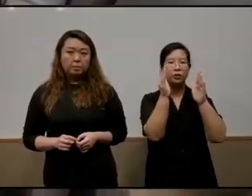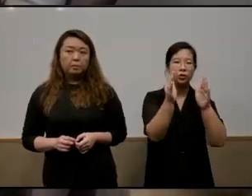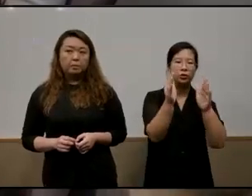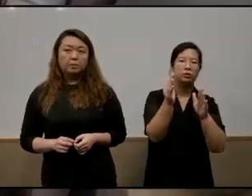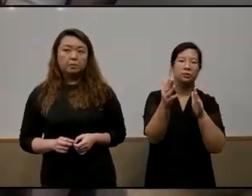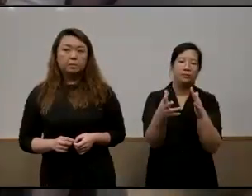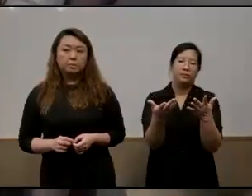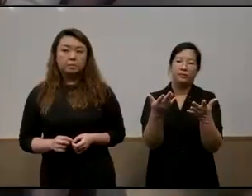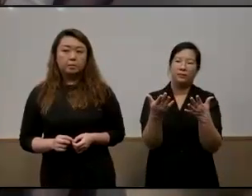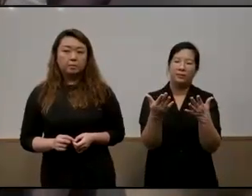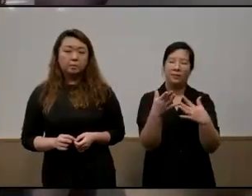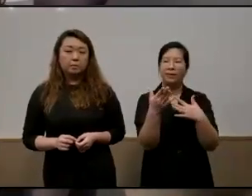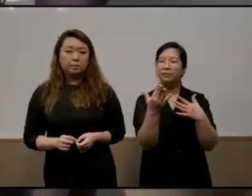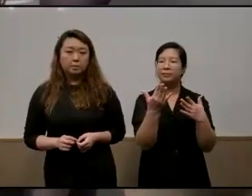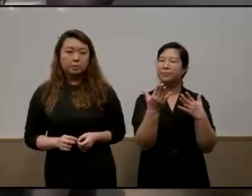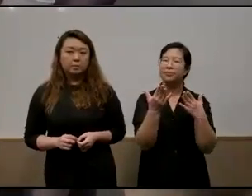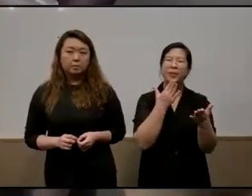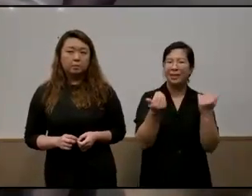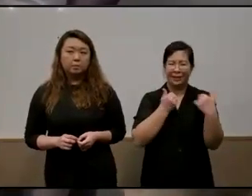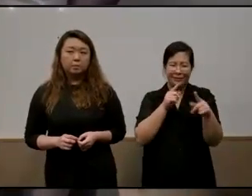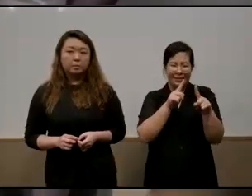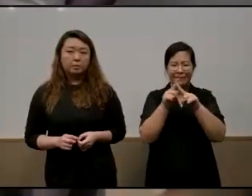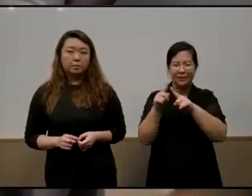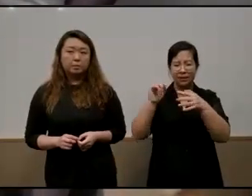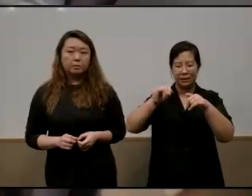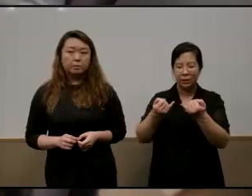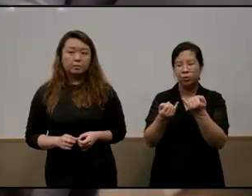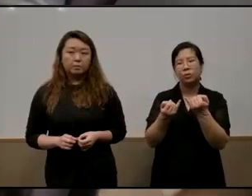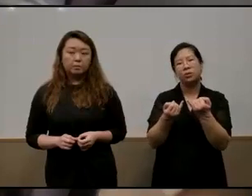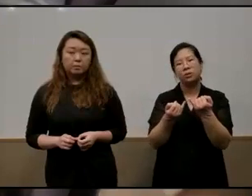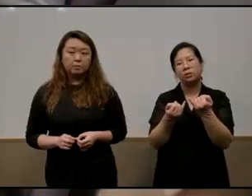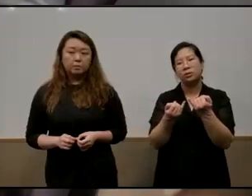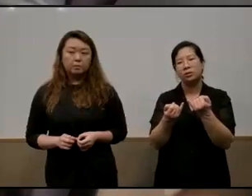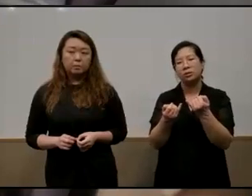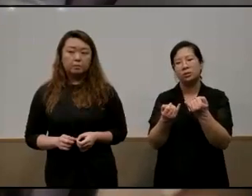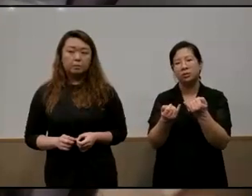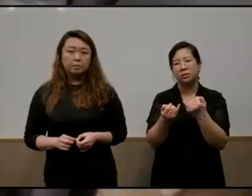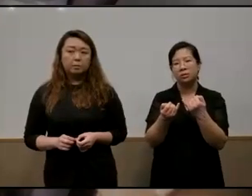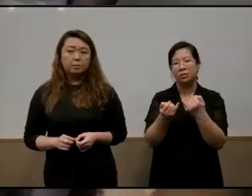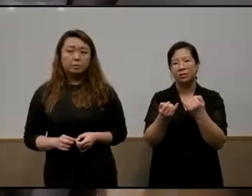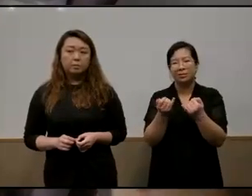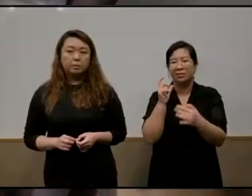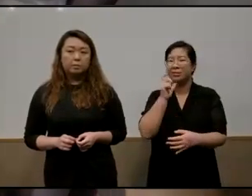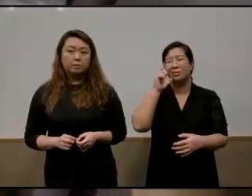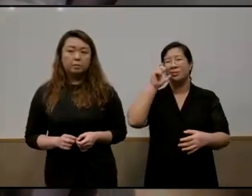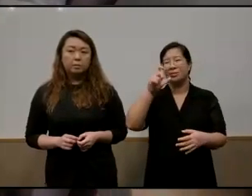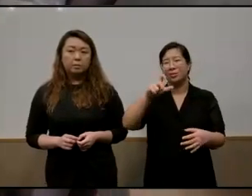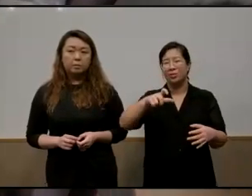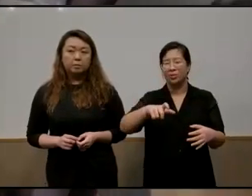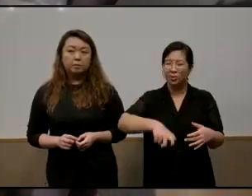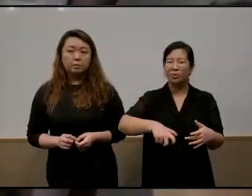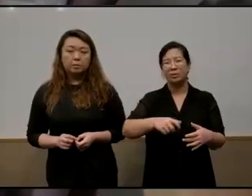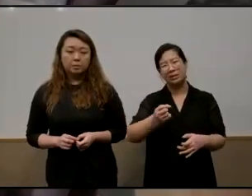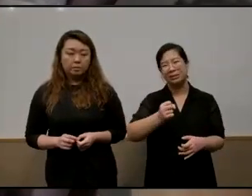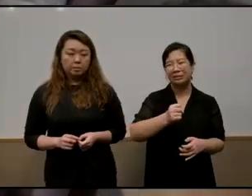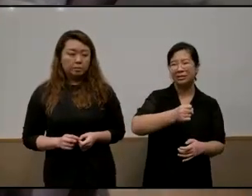uh they could have many other issues all right they may not need to be medicalized